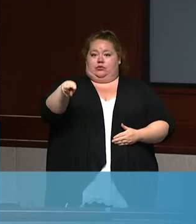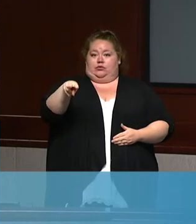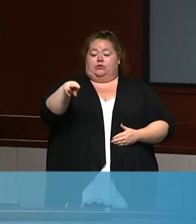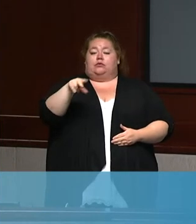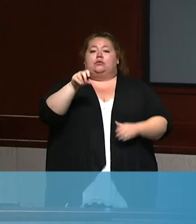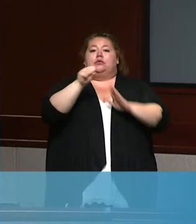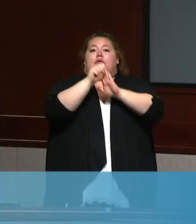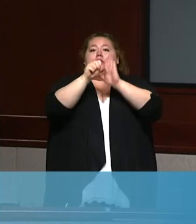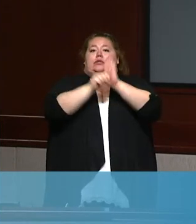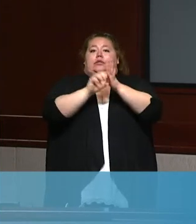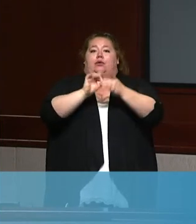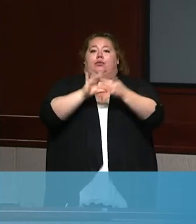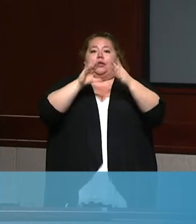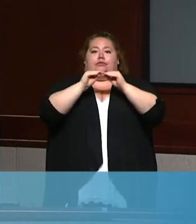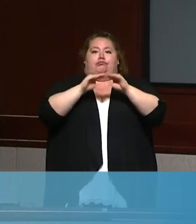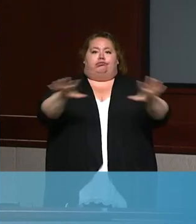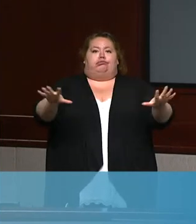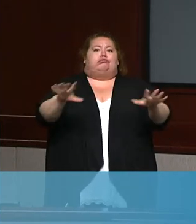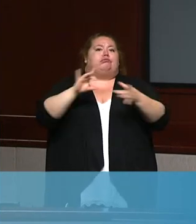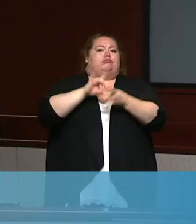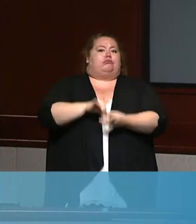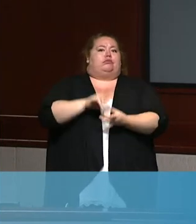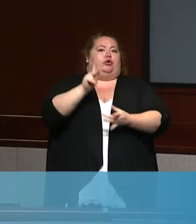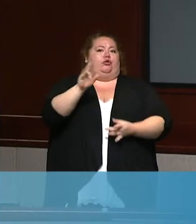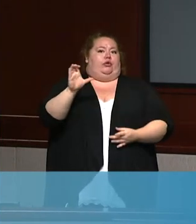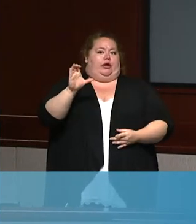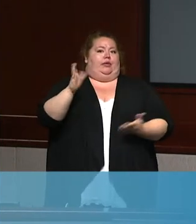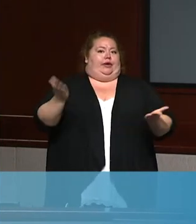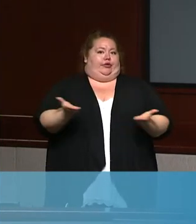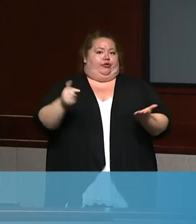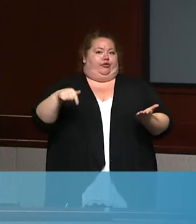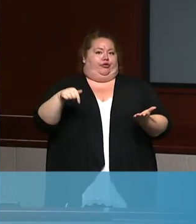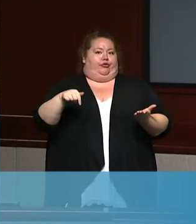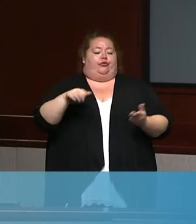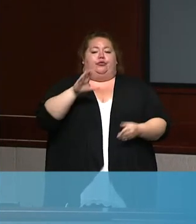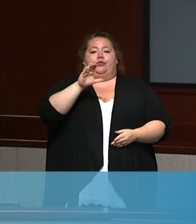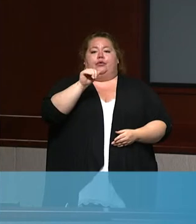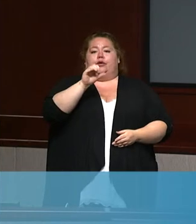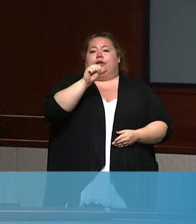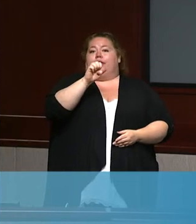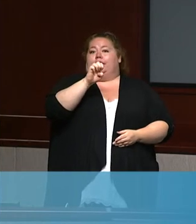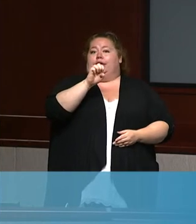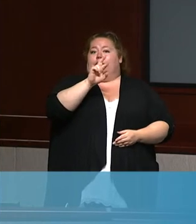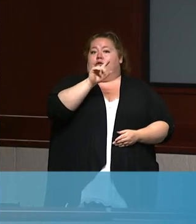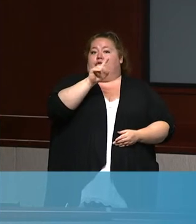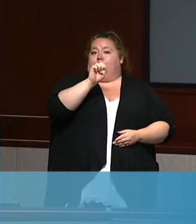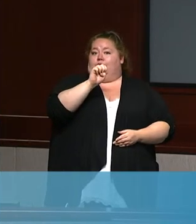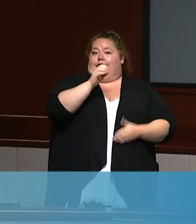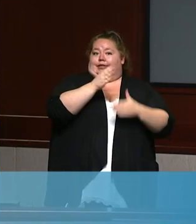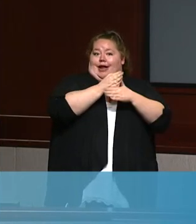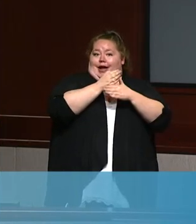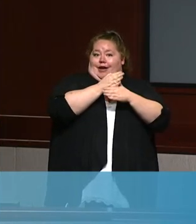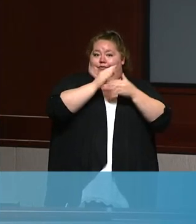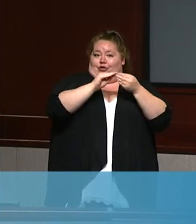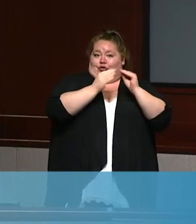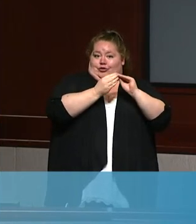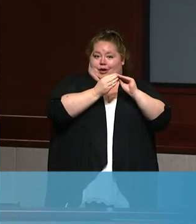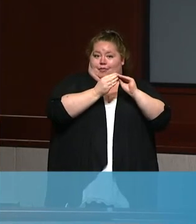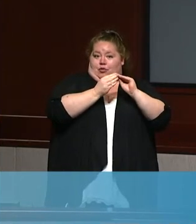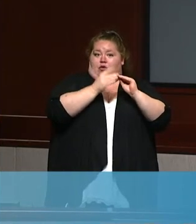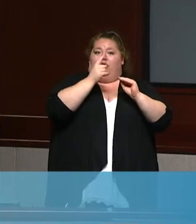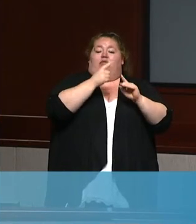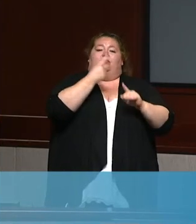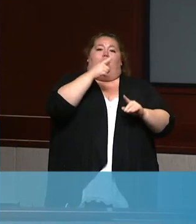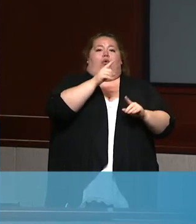information about Kern County. The case rate, the number of average new cases per 100,000